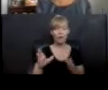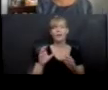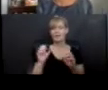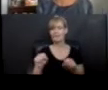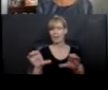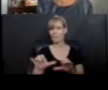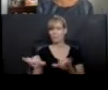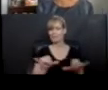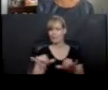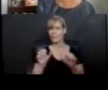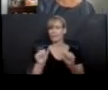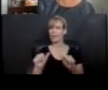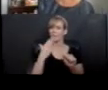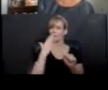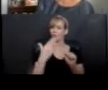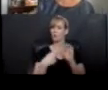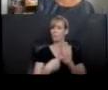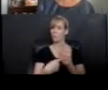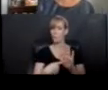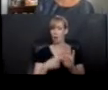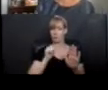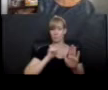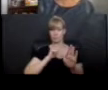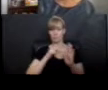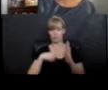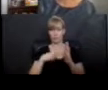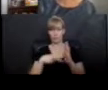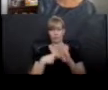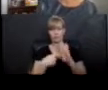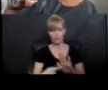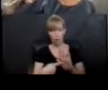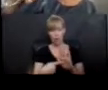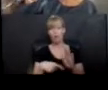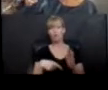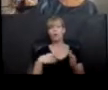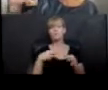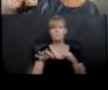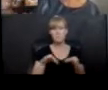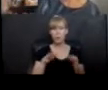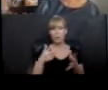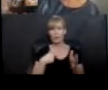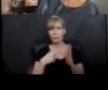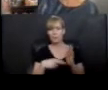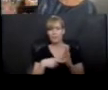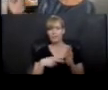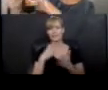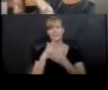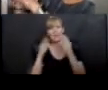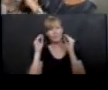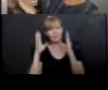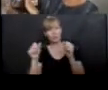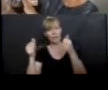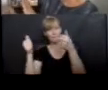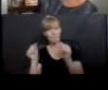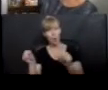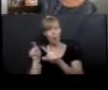right? Be a role model as a reader, show what you're reading, talk about what you're reading, maybe post some teachers post posters of like, know